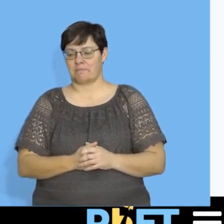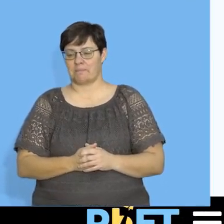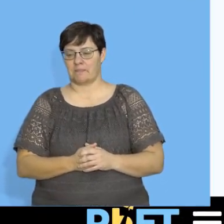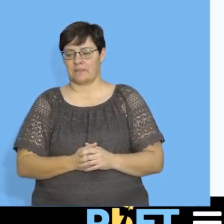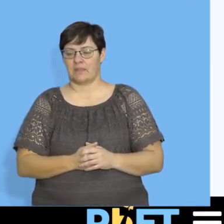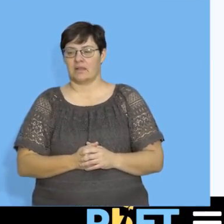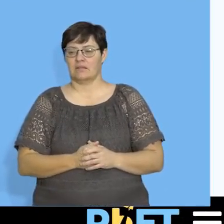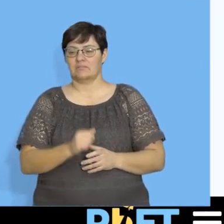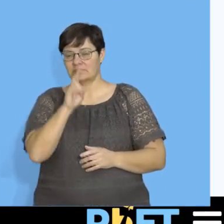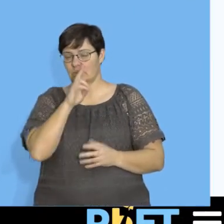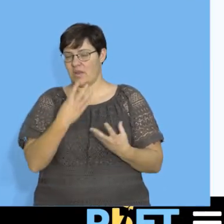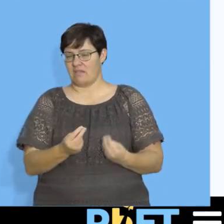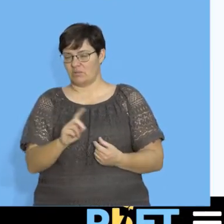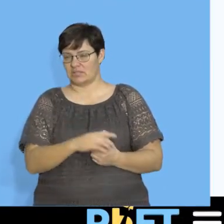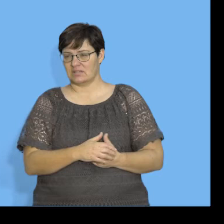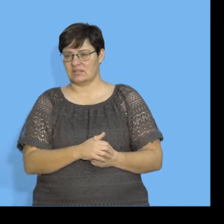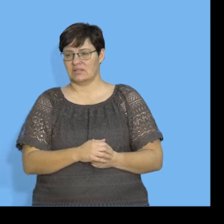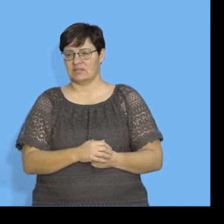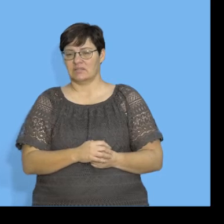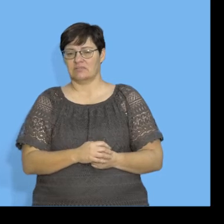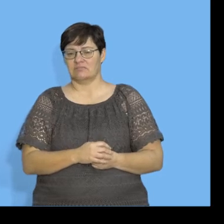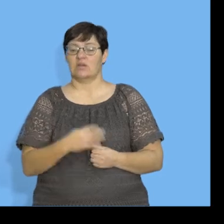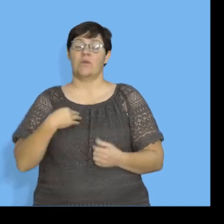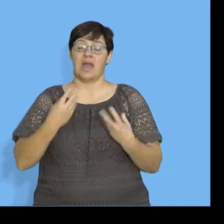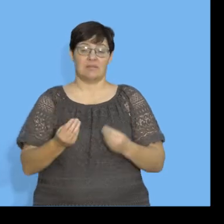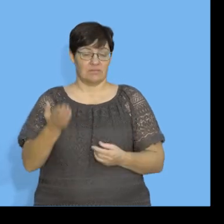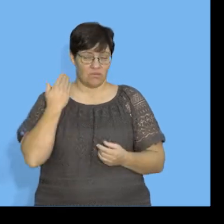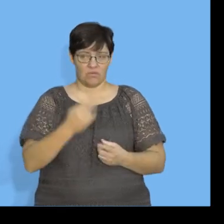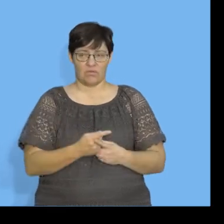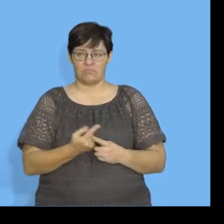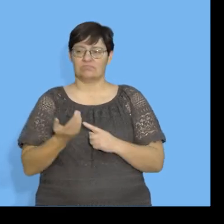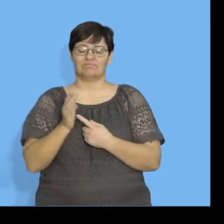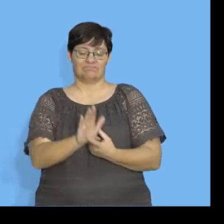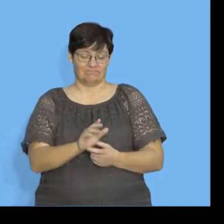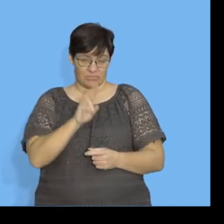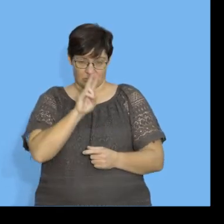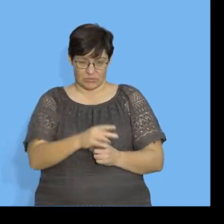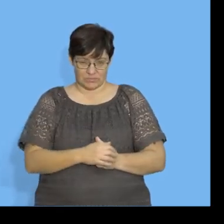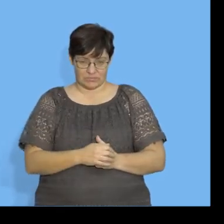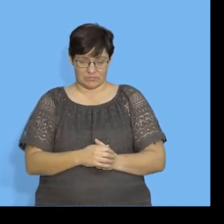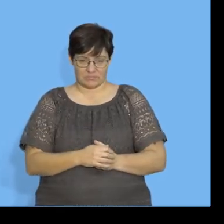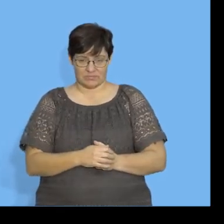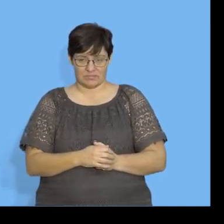Now, let's go back and see what we have here. So, this is what we had by looking at simulation.